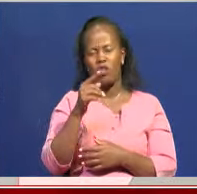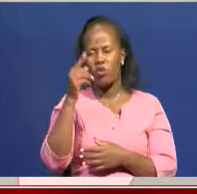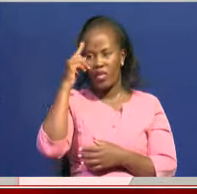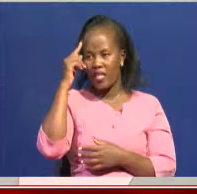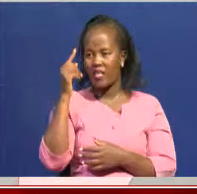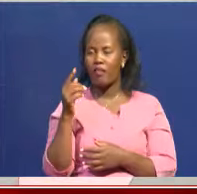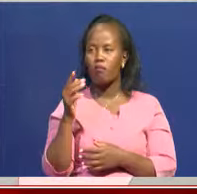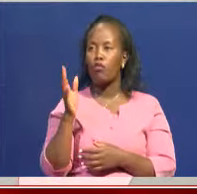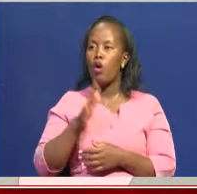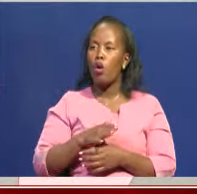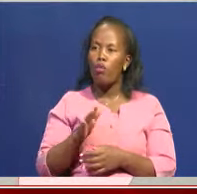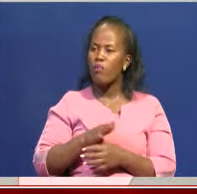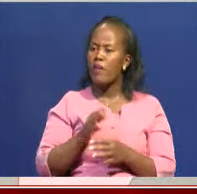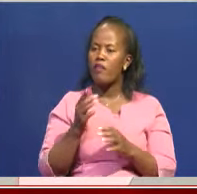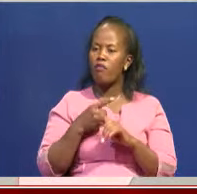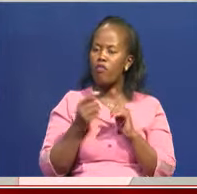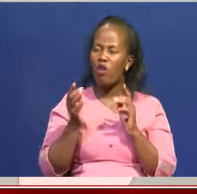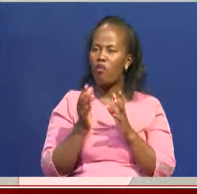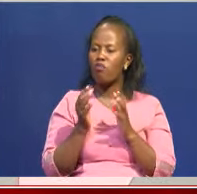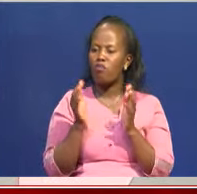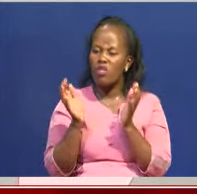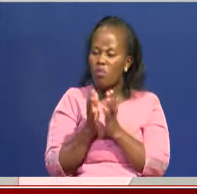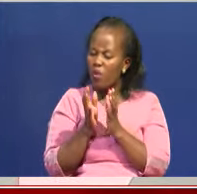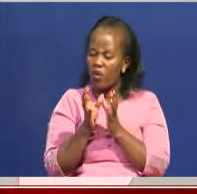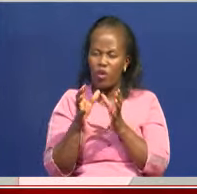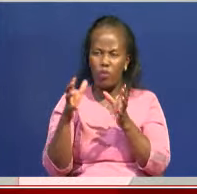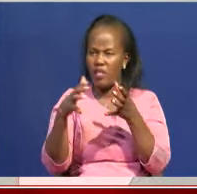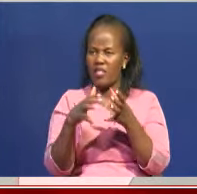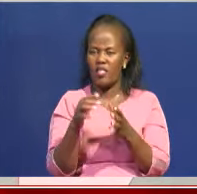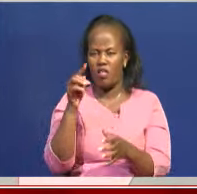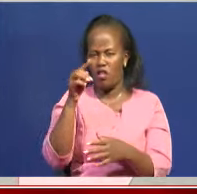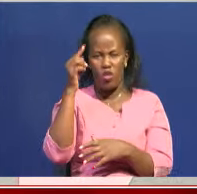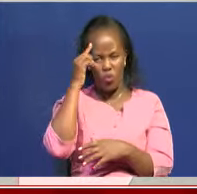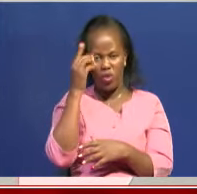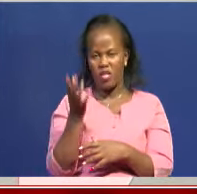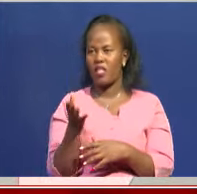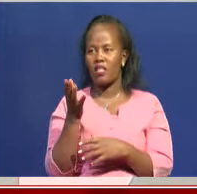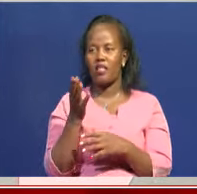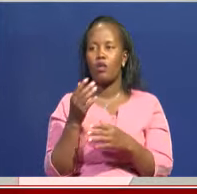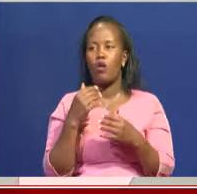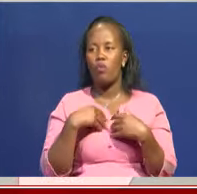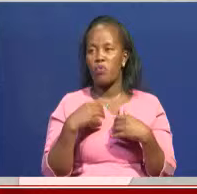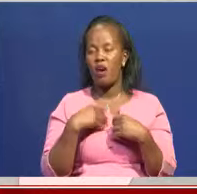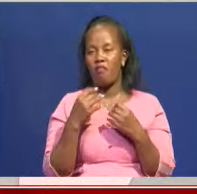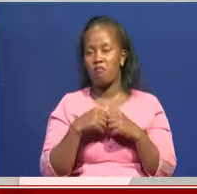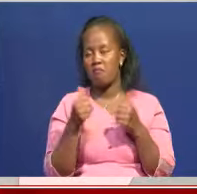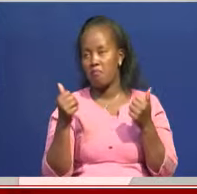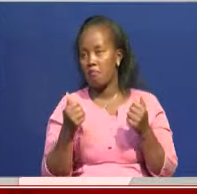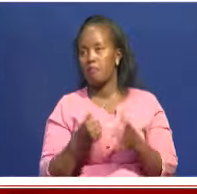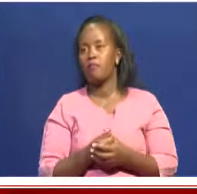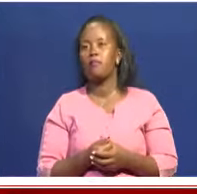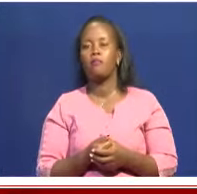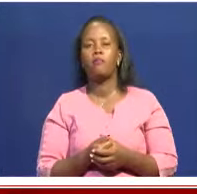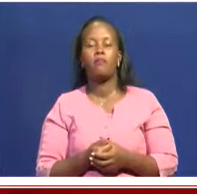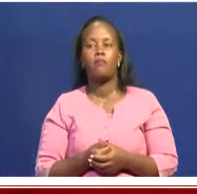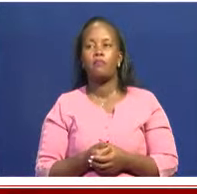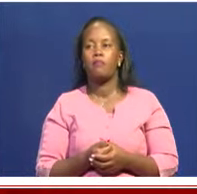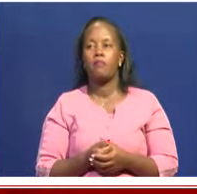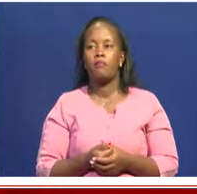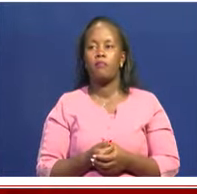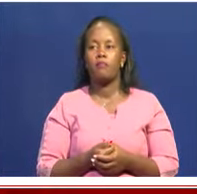community. Do you think we are getting there in terms of enhancing women rights? Oh yeah, yeah, yeah.